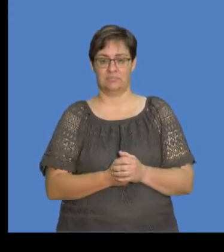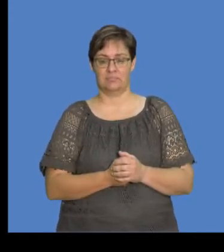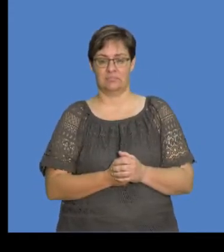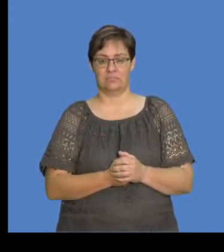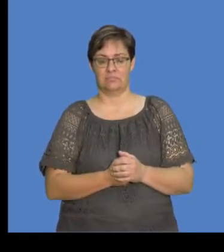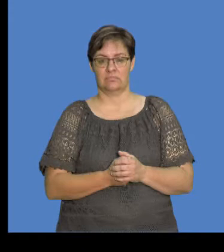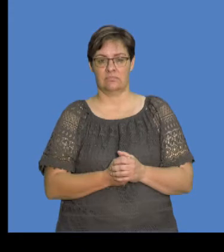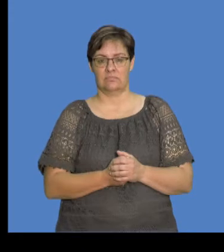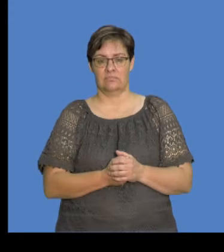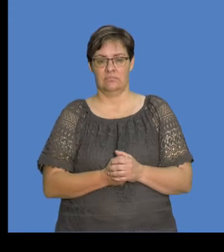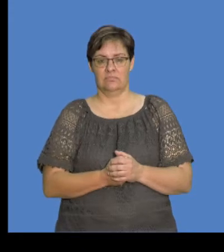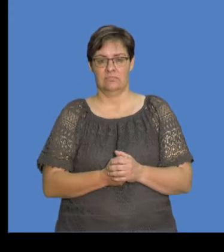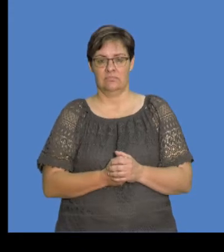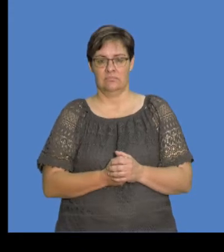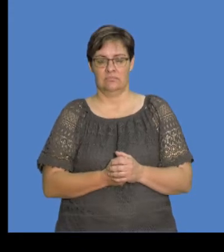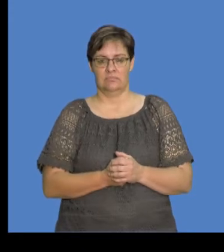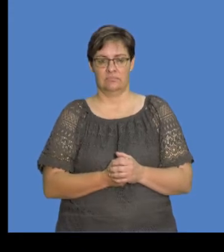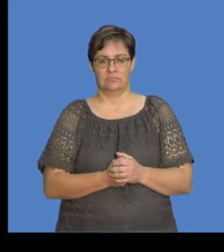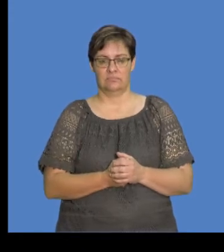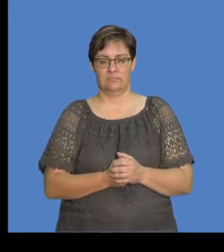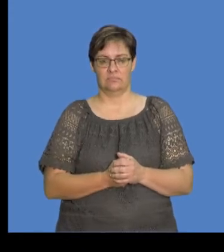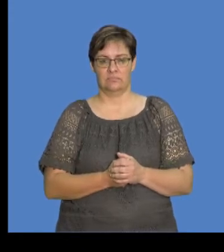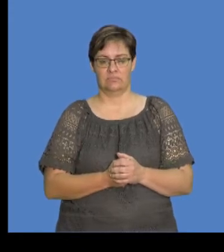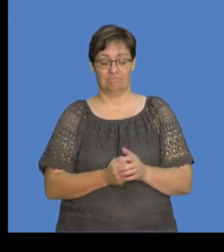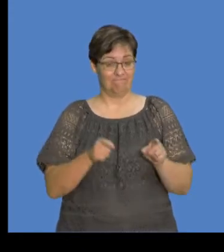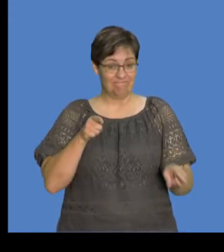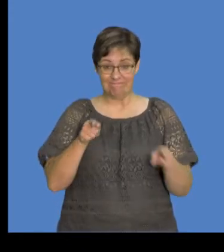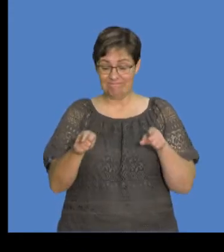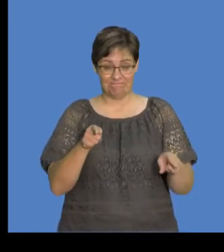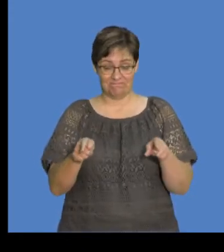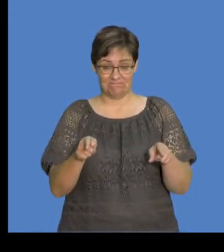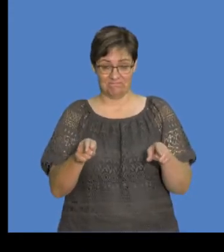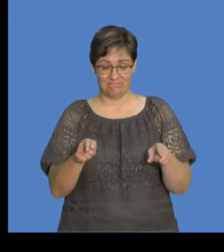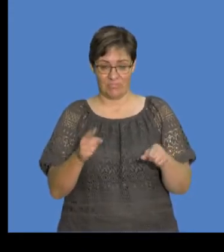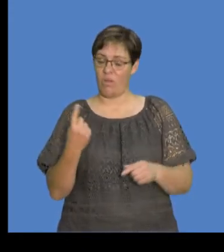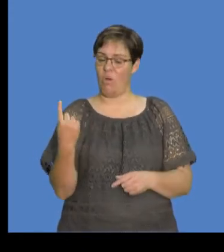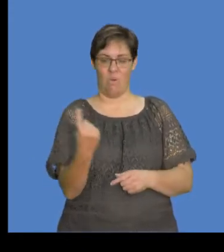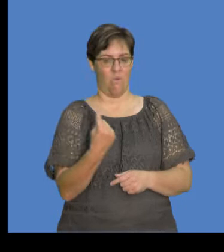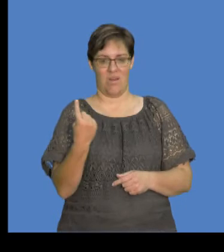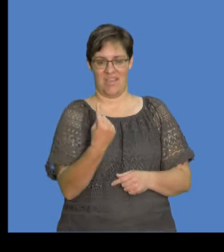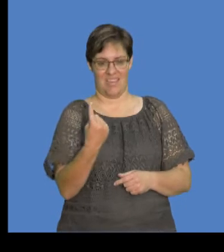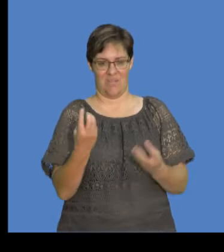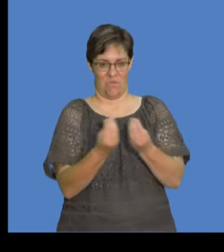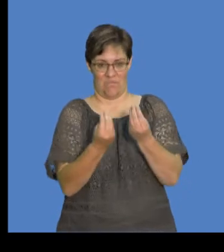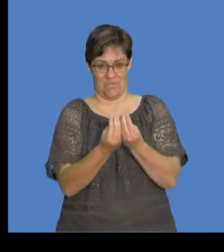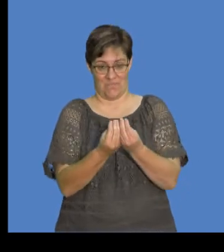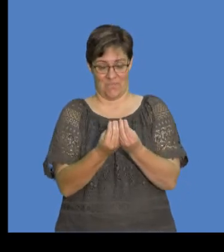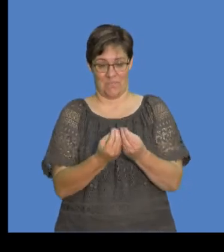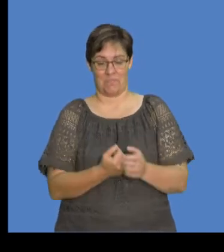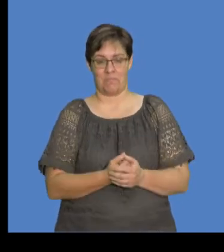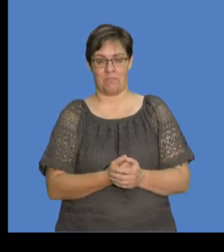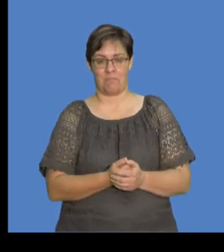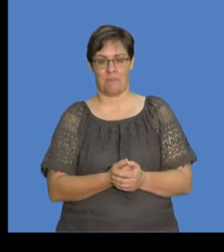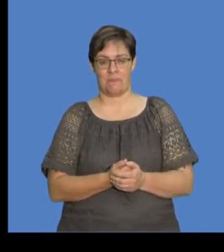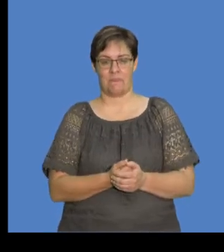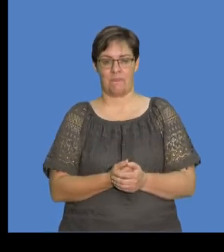are the only ones, are the only objects, okay?